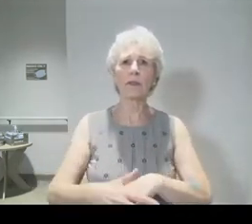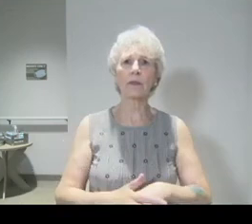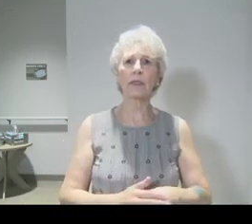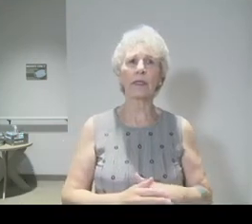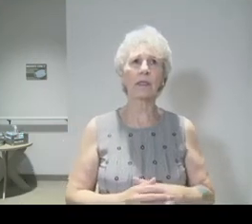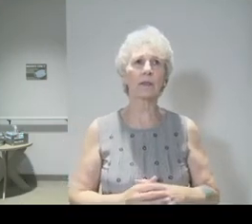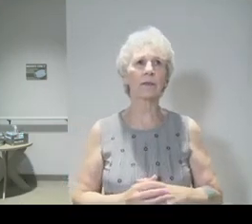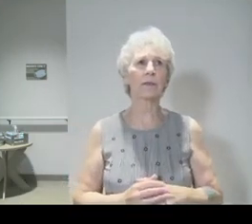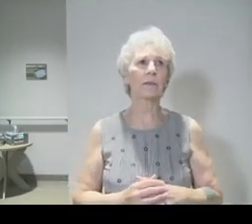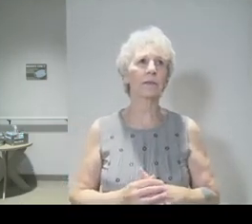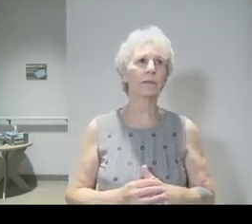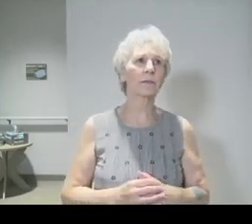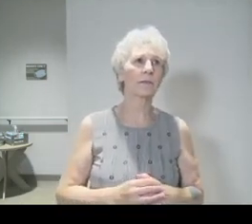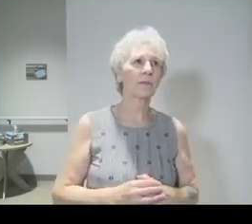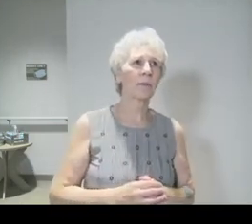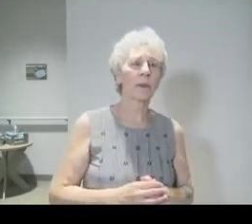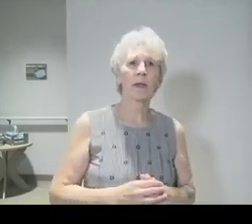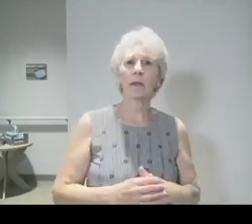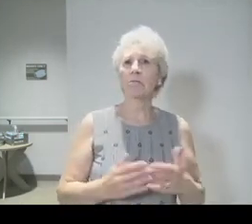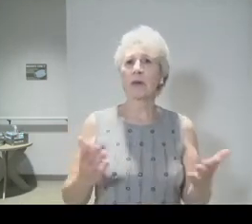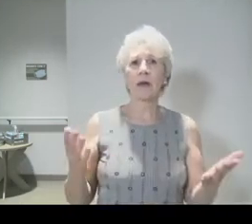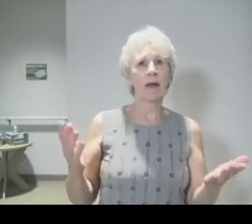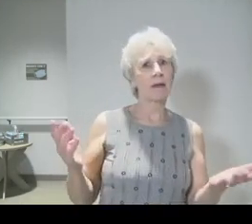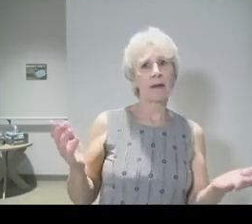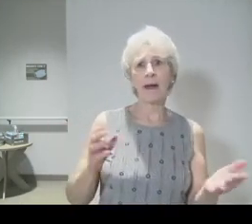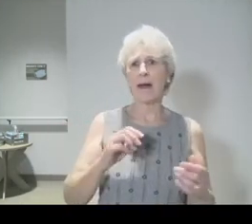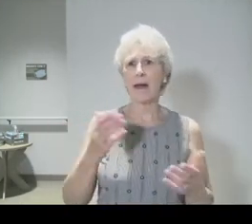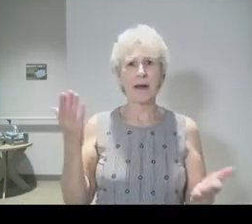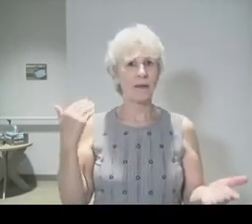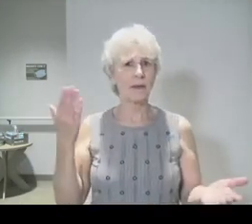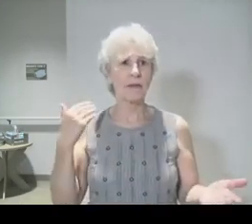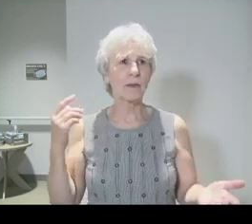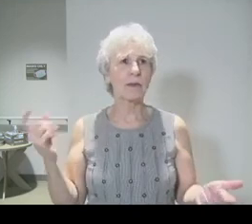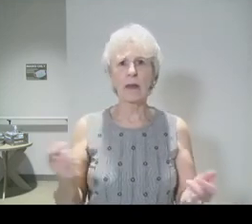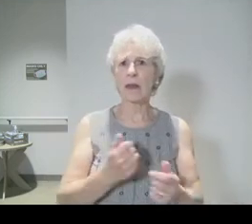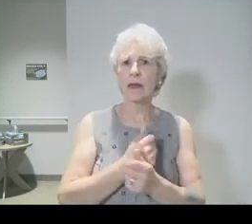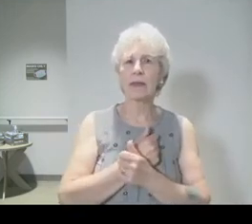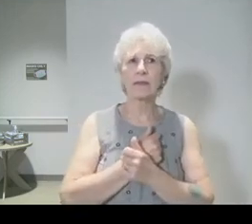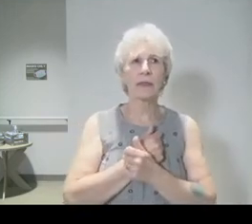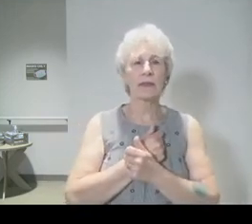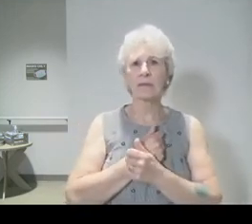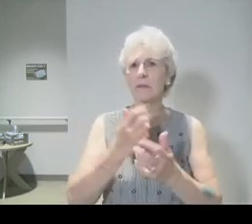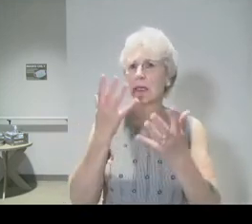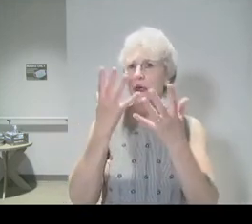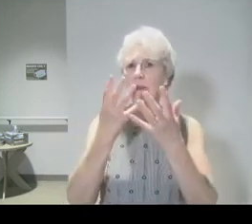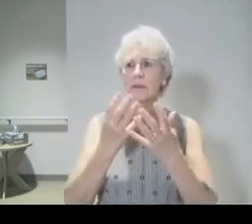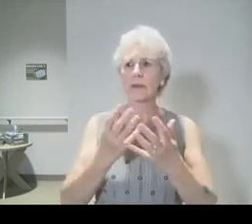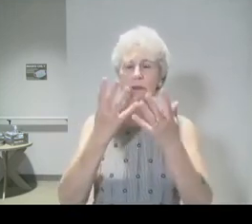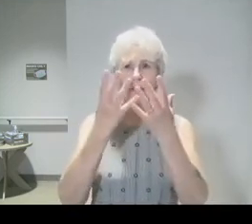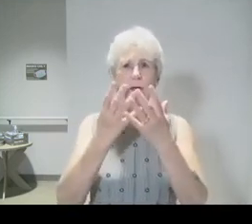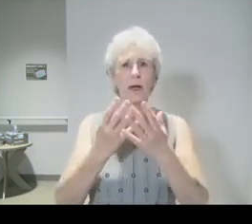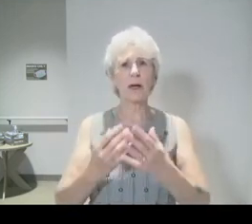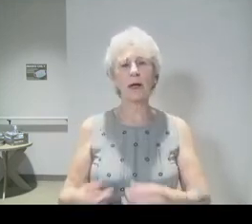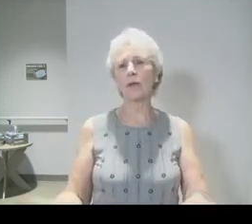down. Did such love and